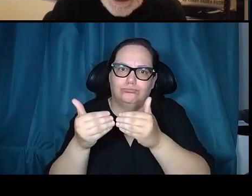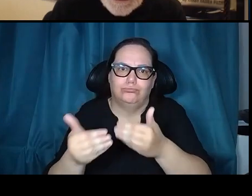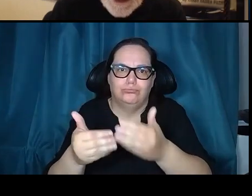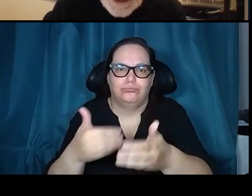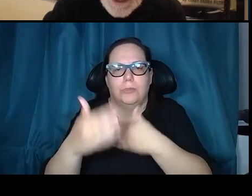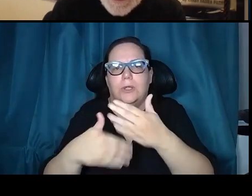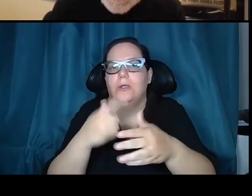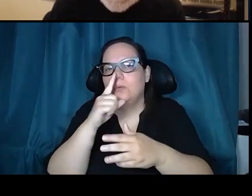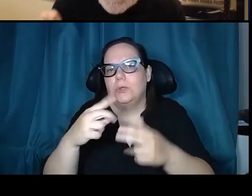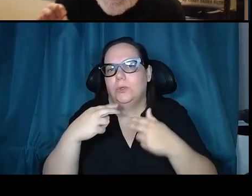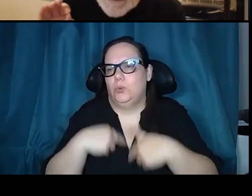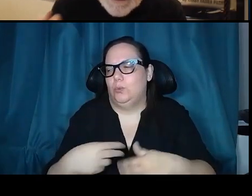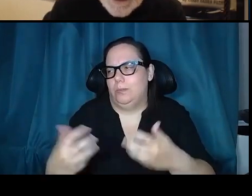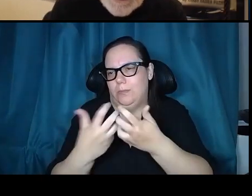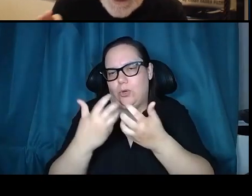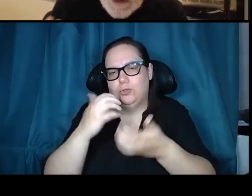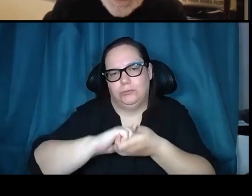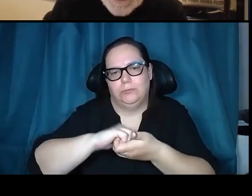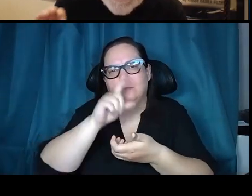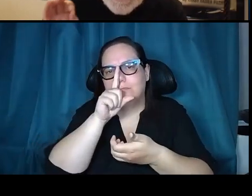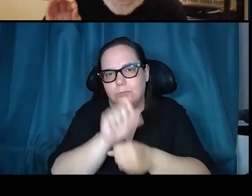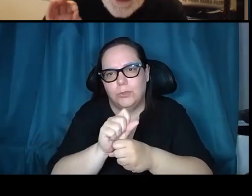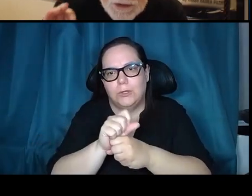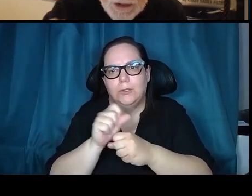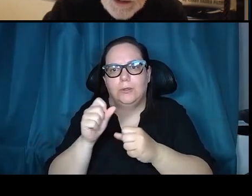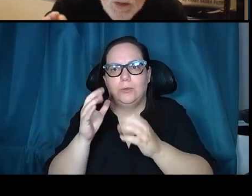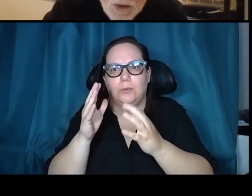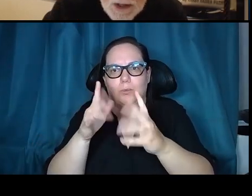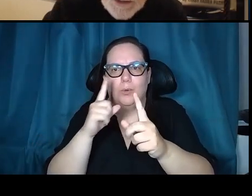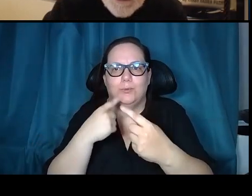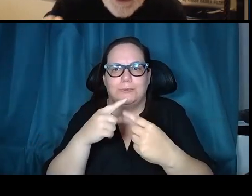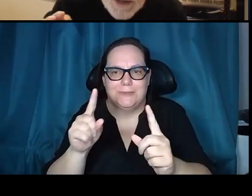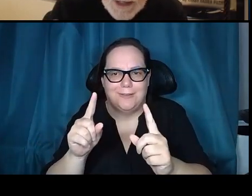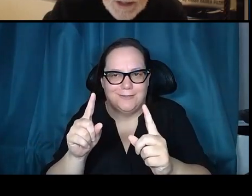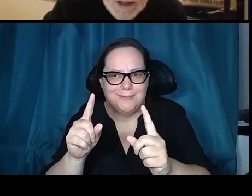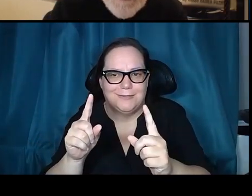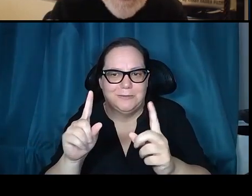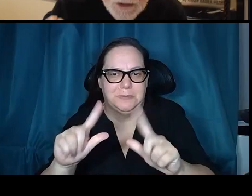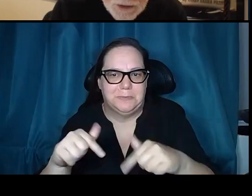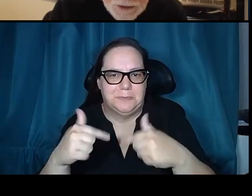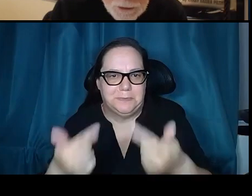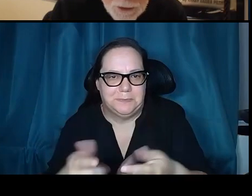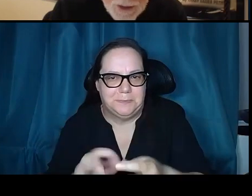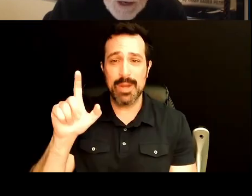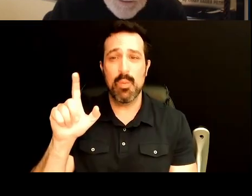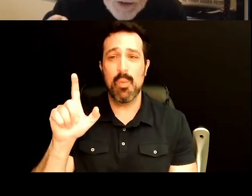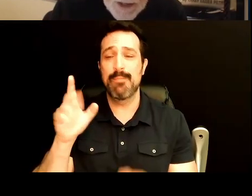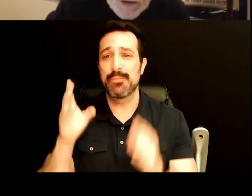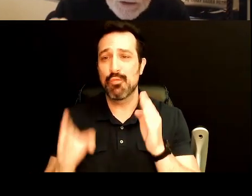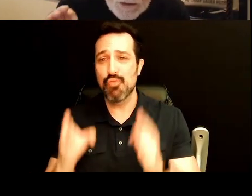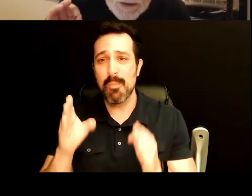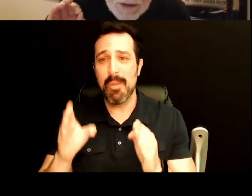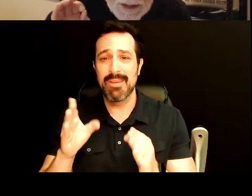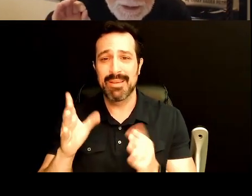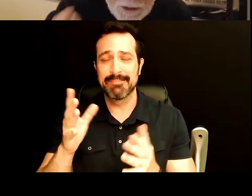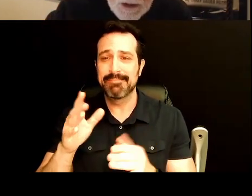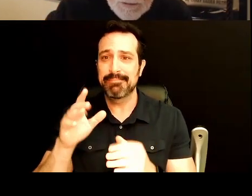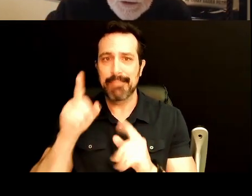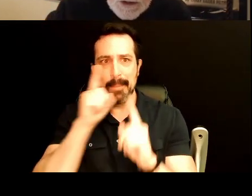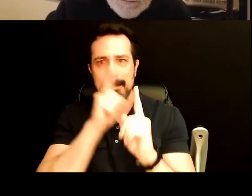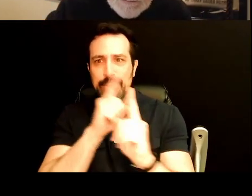road to success. Okay. People don't know that there were 21 robotic missions prior to